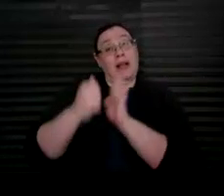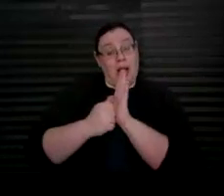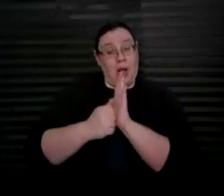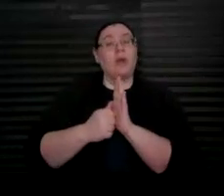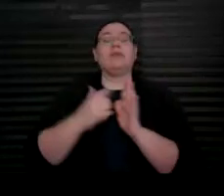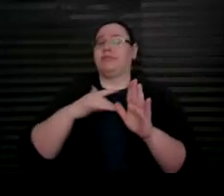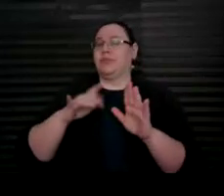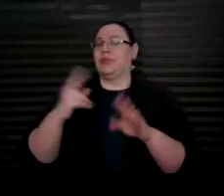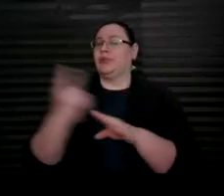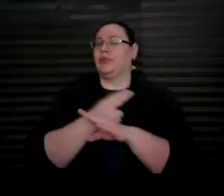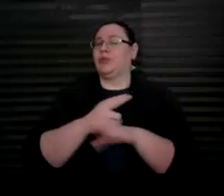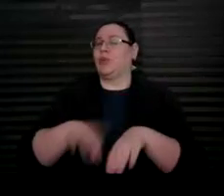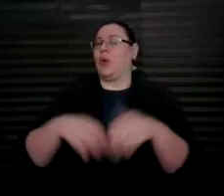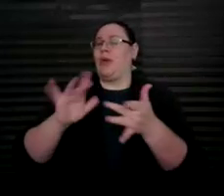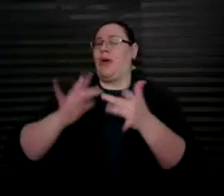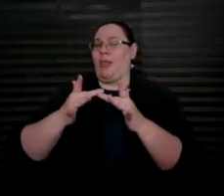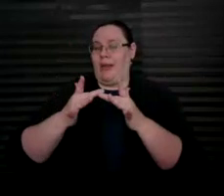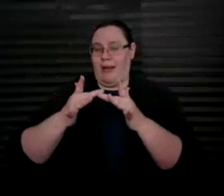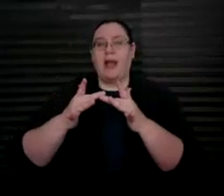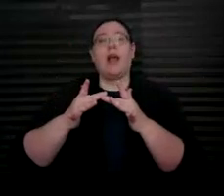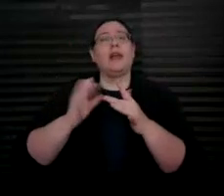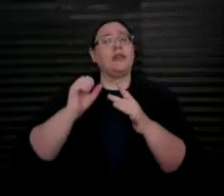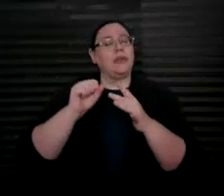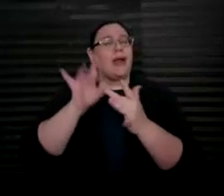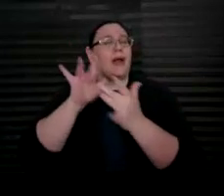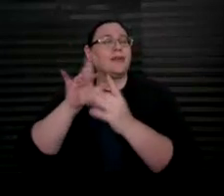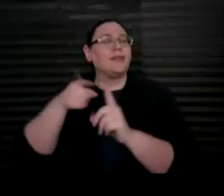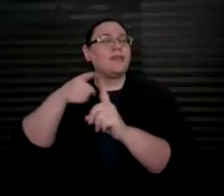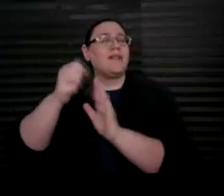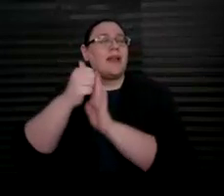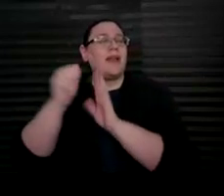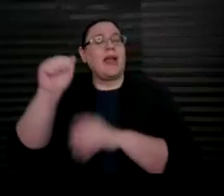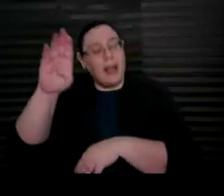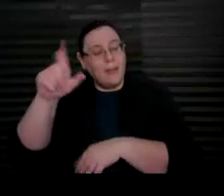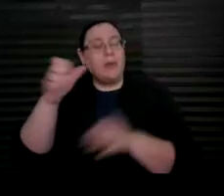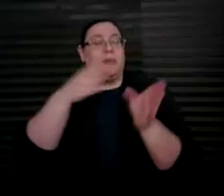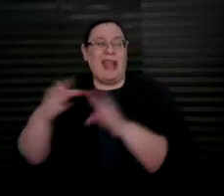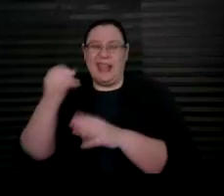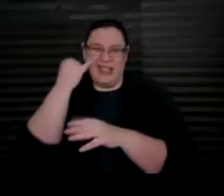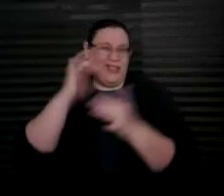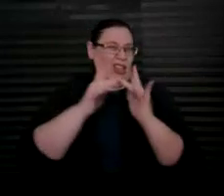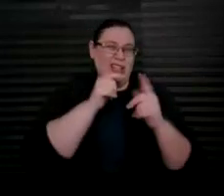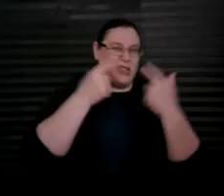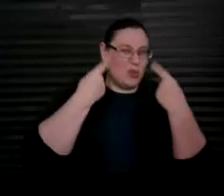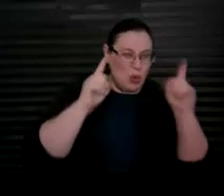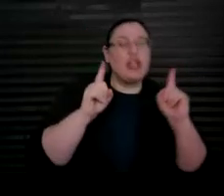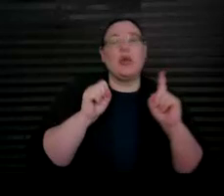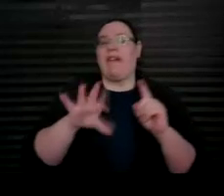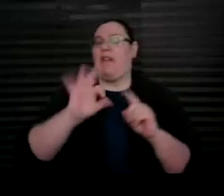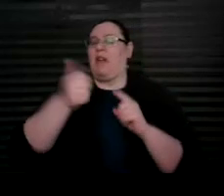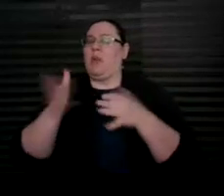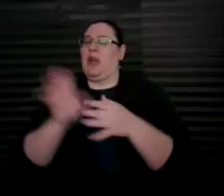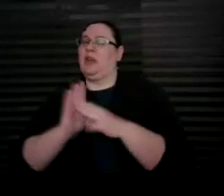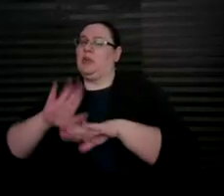You can contact specific ABLE plans for alternatives if needed. • Once the ABLE account